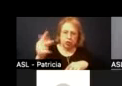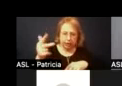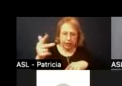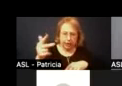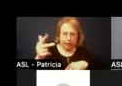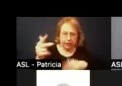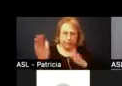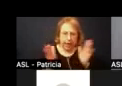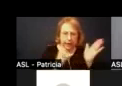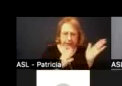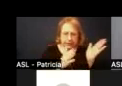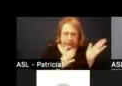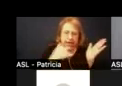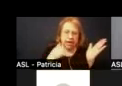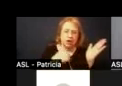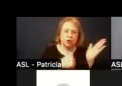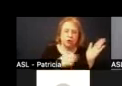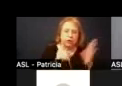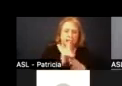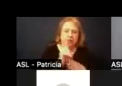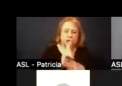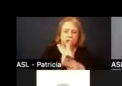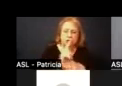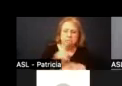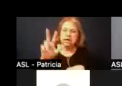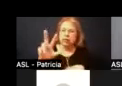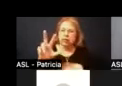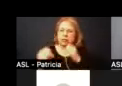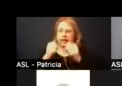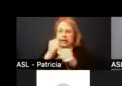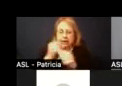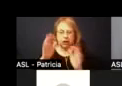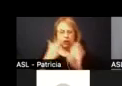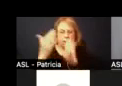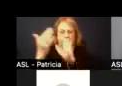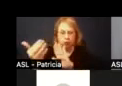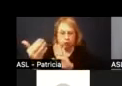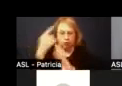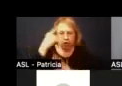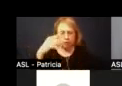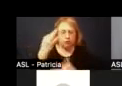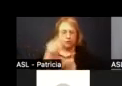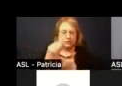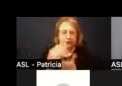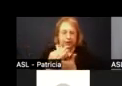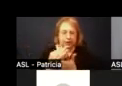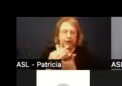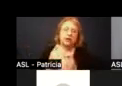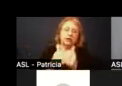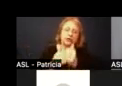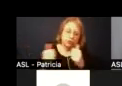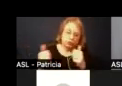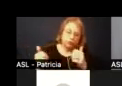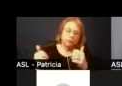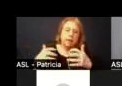the idea that we were going to take a three-year approach to the use of this funding basically to align it with the lcap and